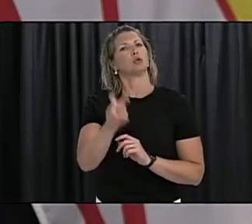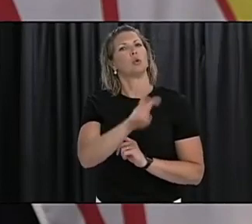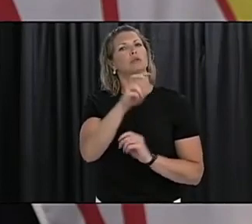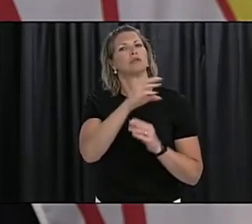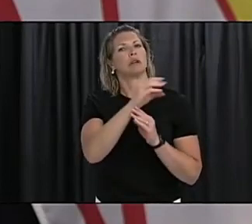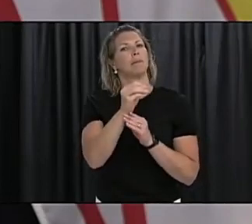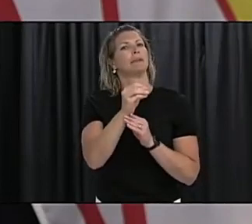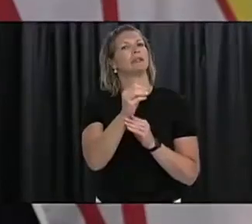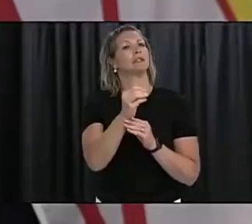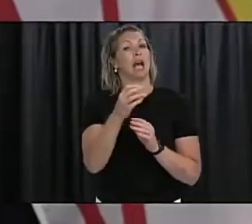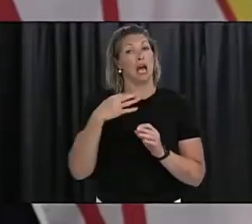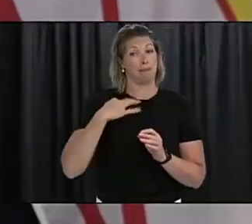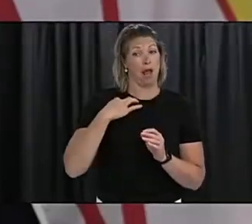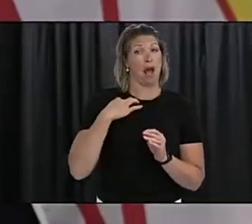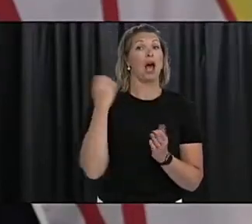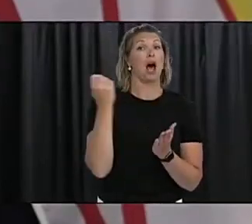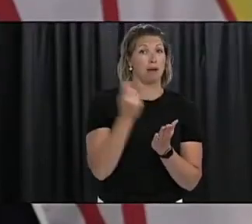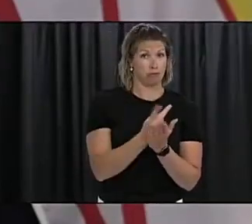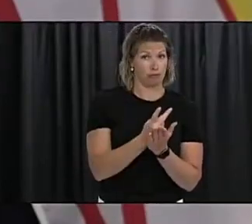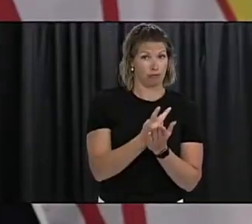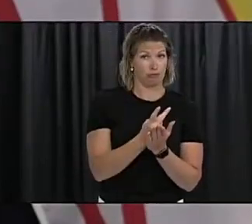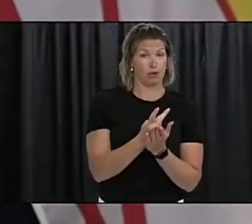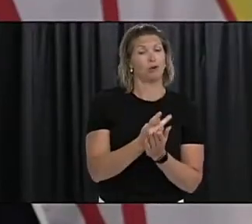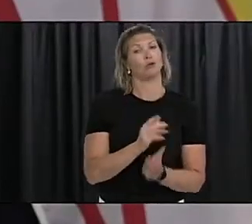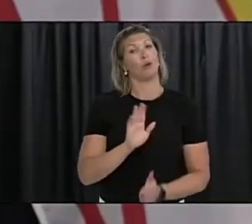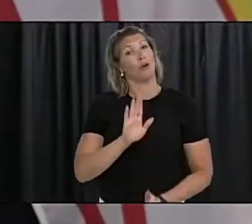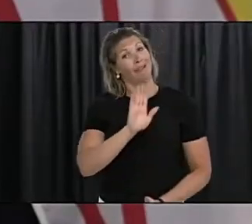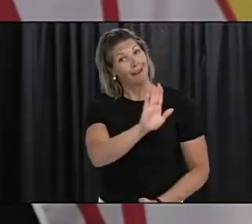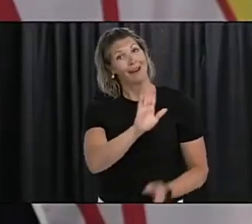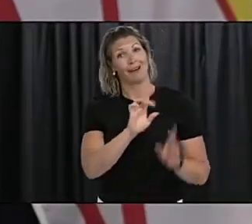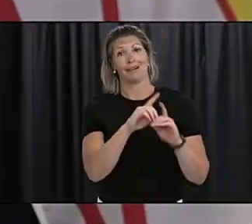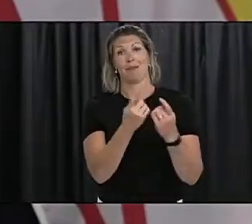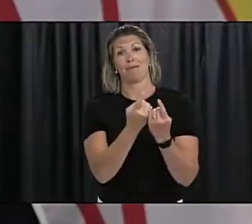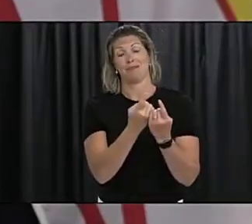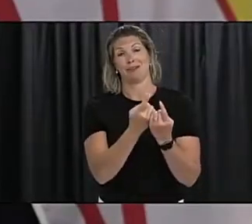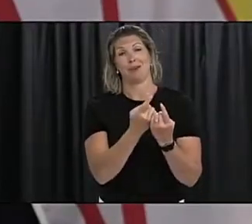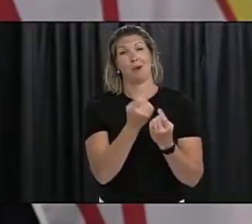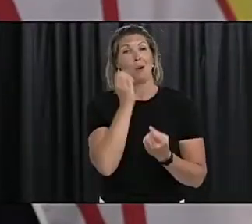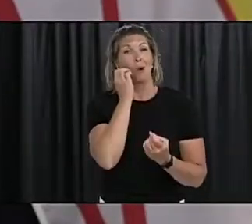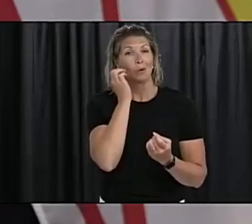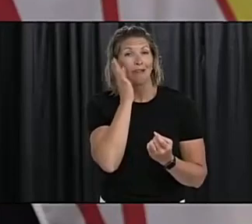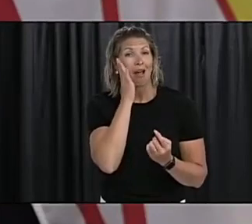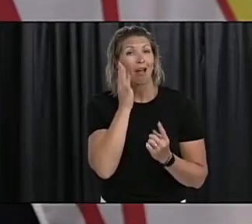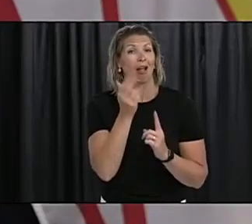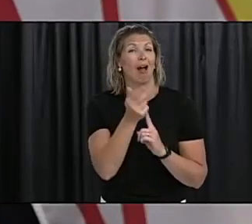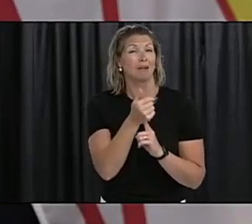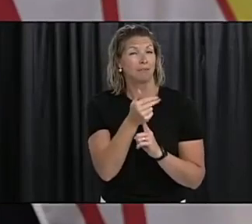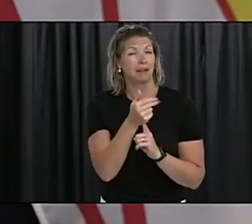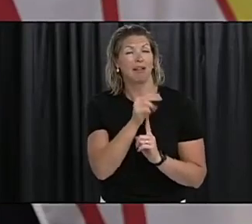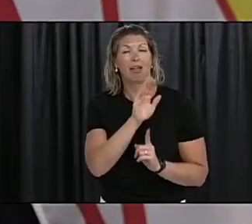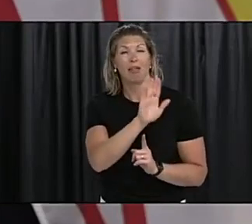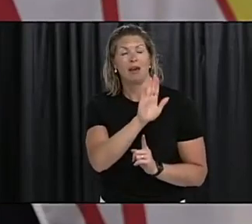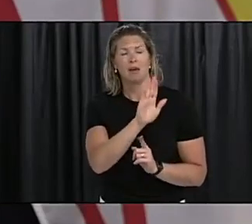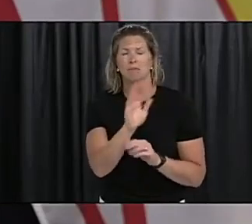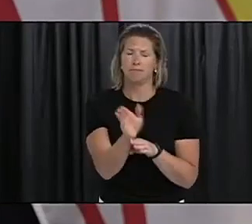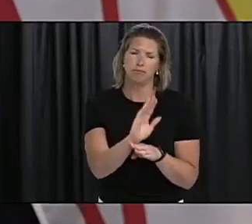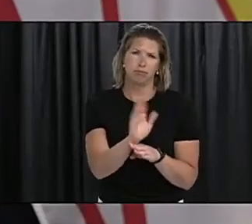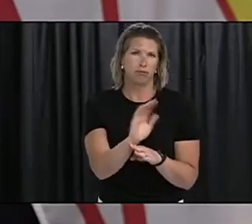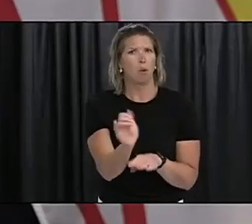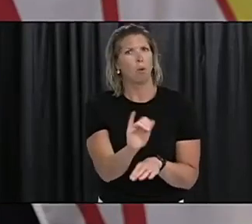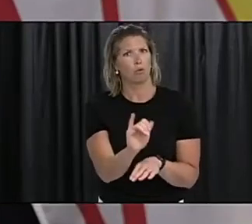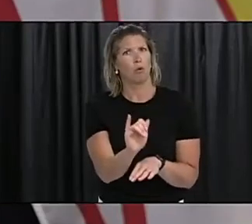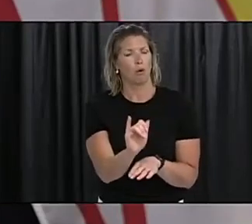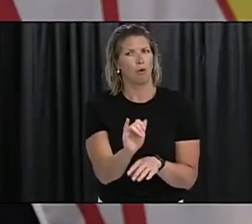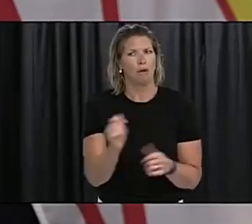department has been very busy for the hospitality operators who have been impacted by COVID-19.